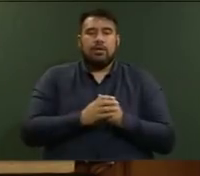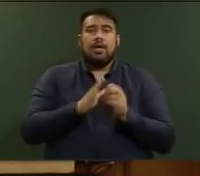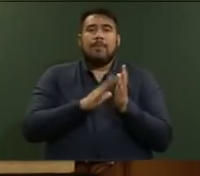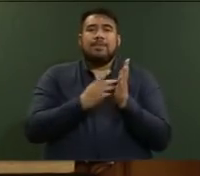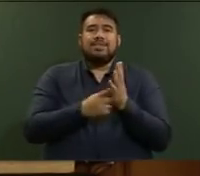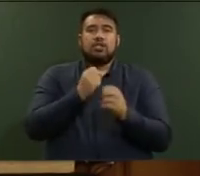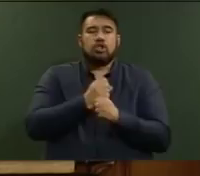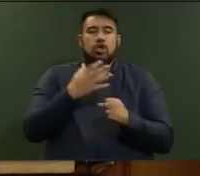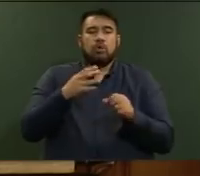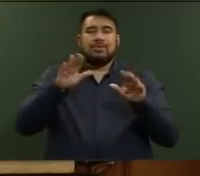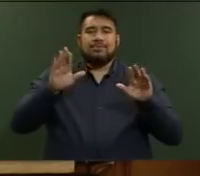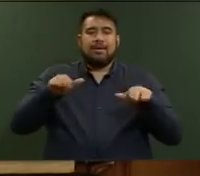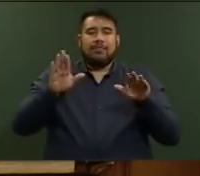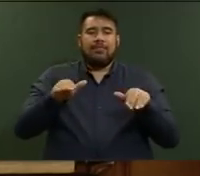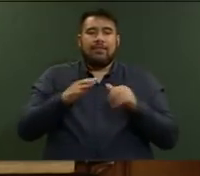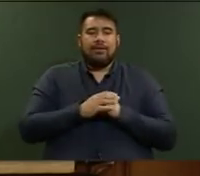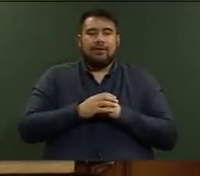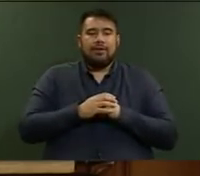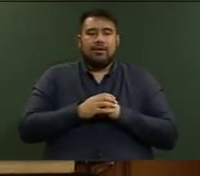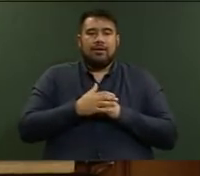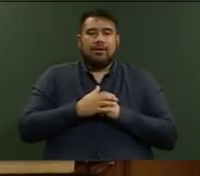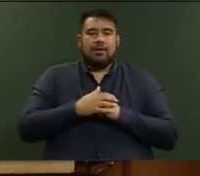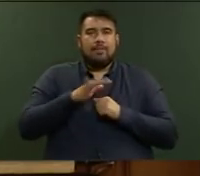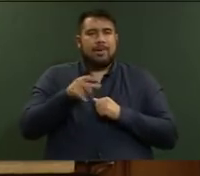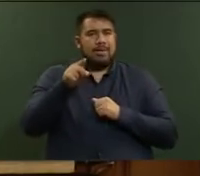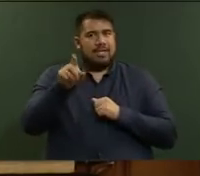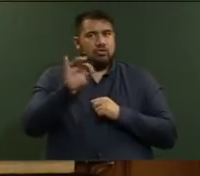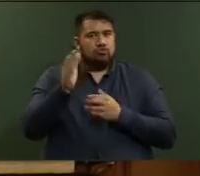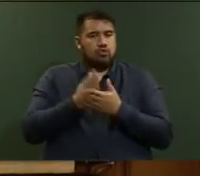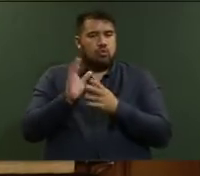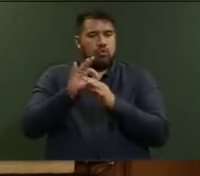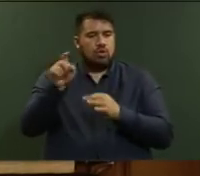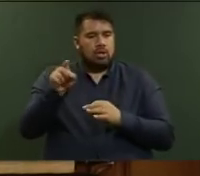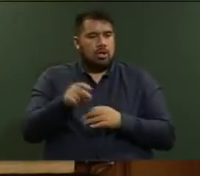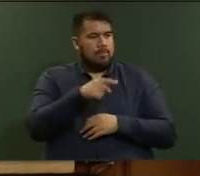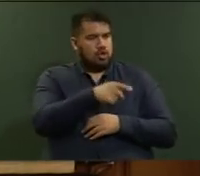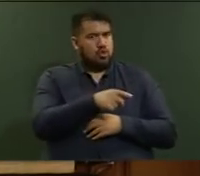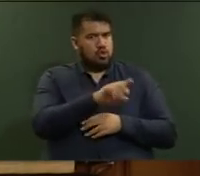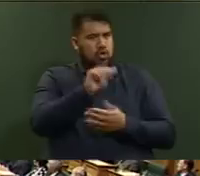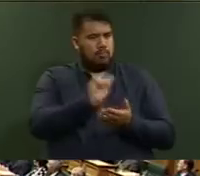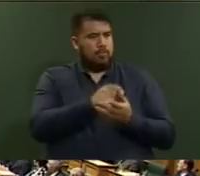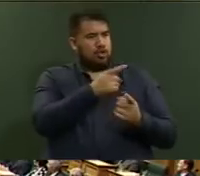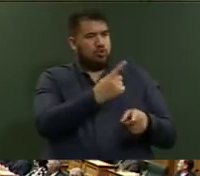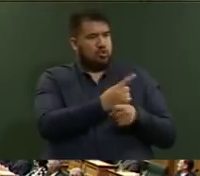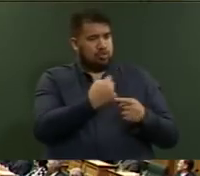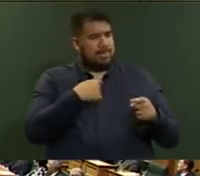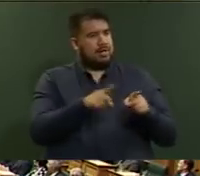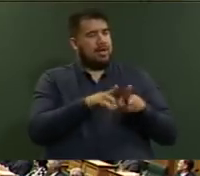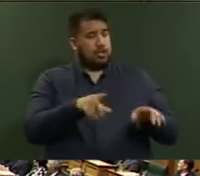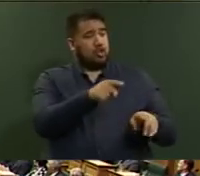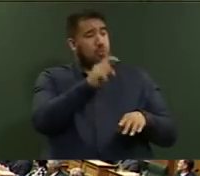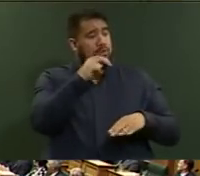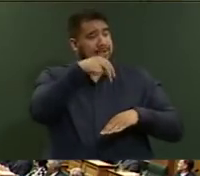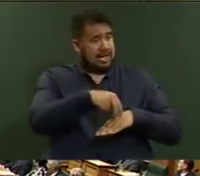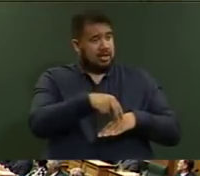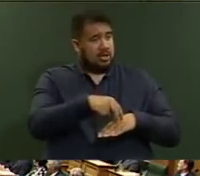that may or may not be true, but it's not appropriate for you to address me in that way. You will stand, withdraw and apologise. I withdraw